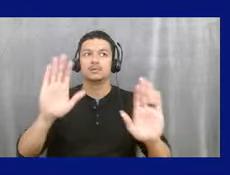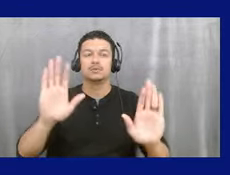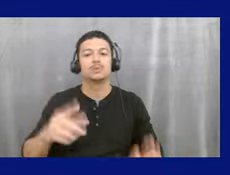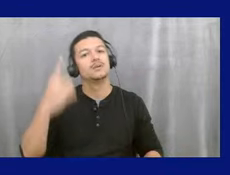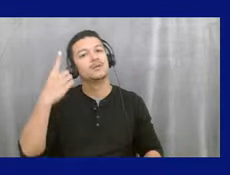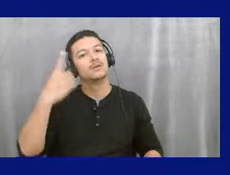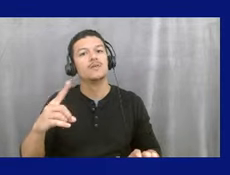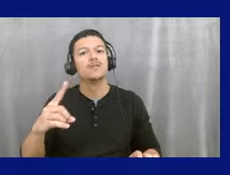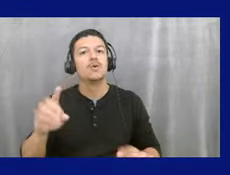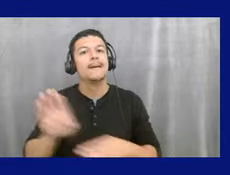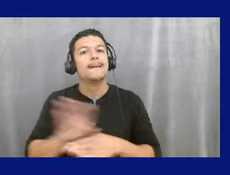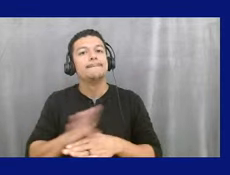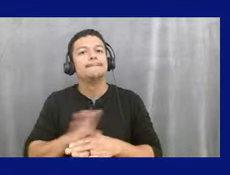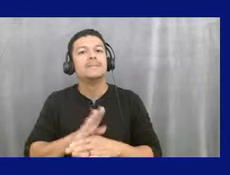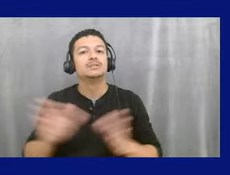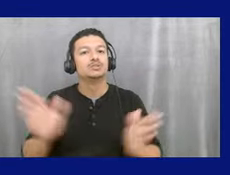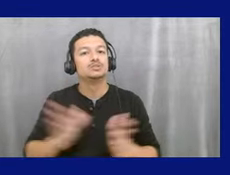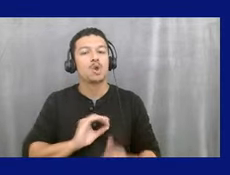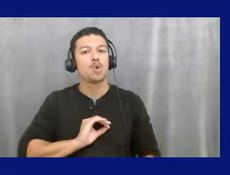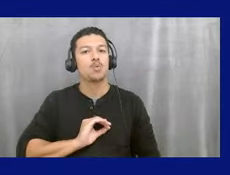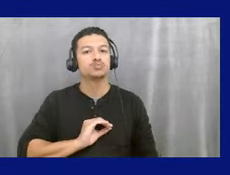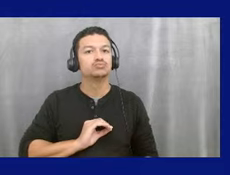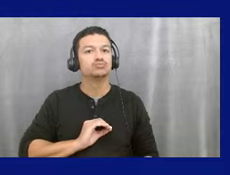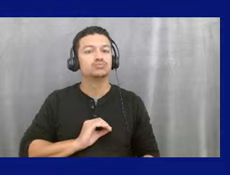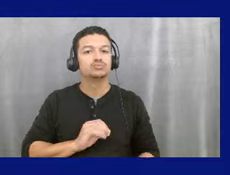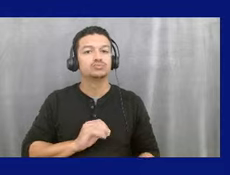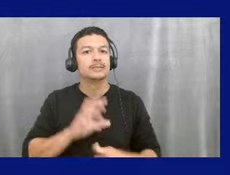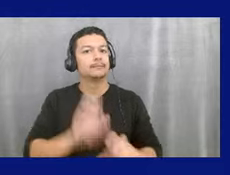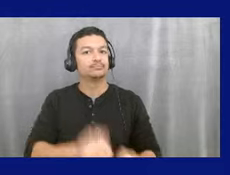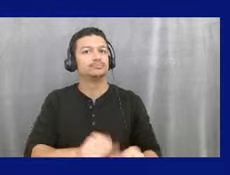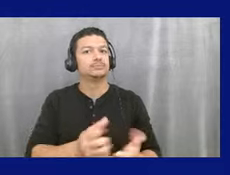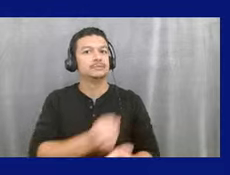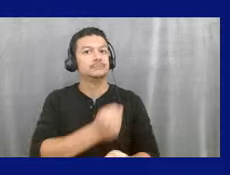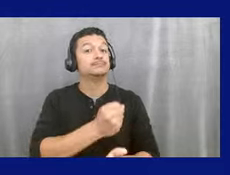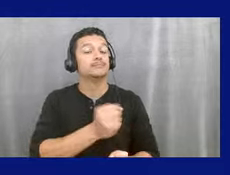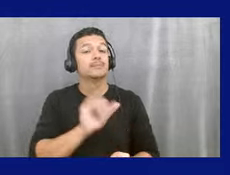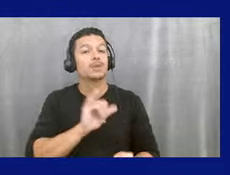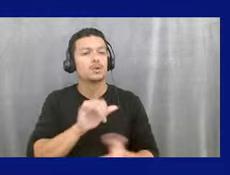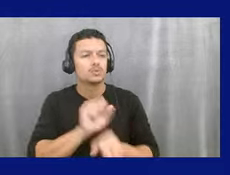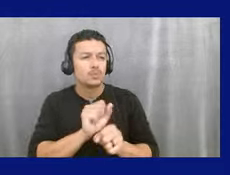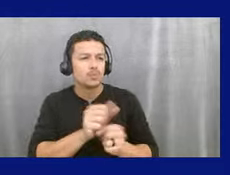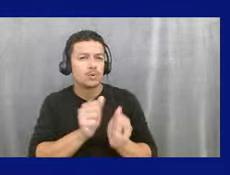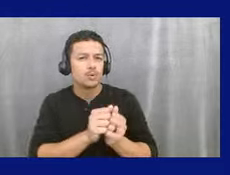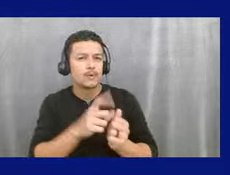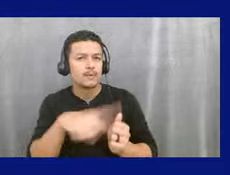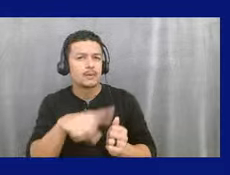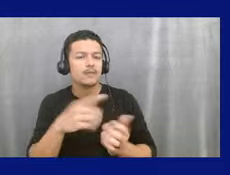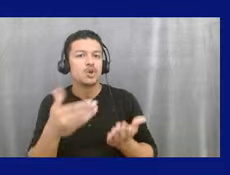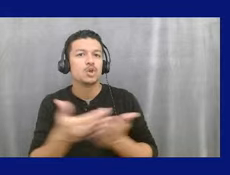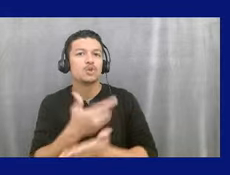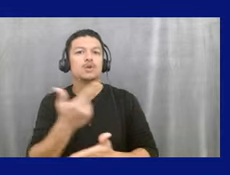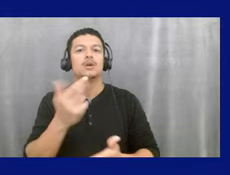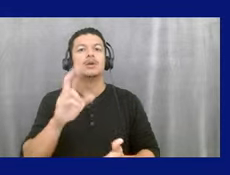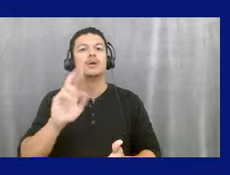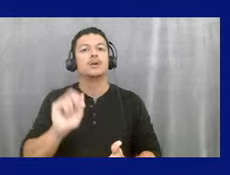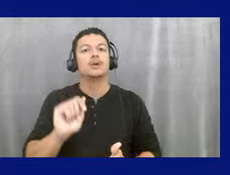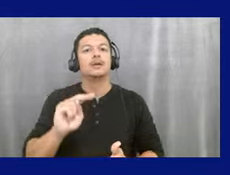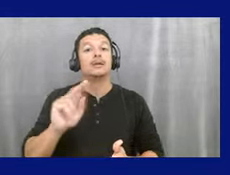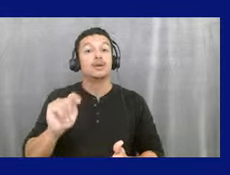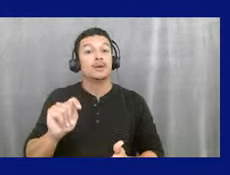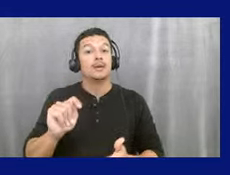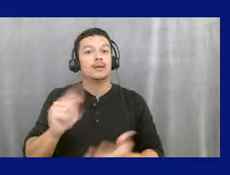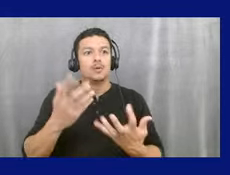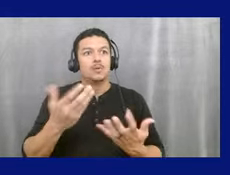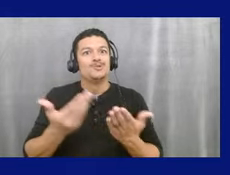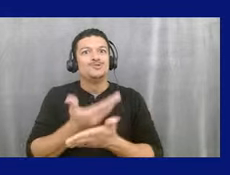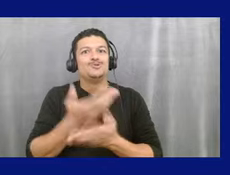be able to utilize that space. Um, we're also currently working with them on a new brand. Um, they're looking to purchase additional equipment for that space to really build out